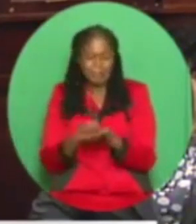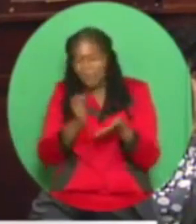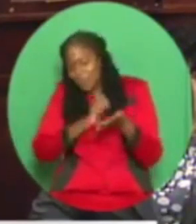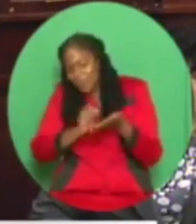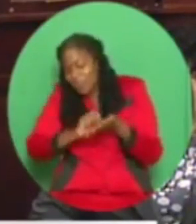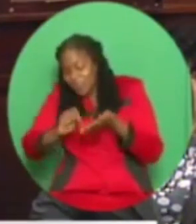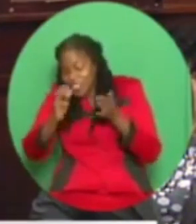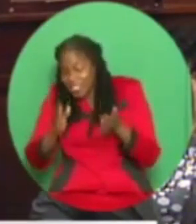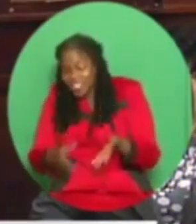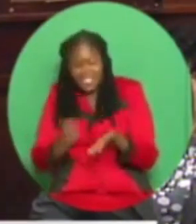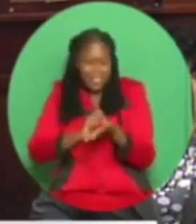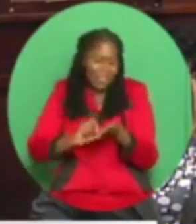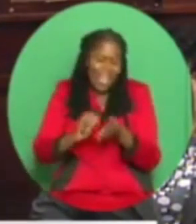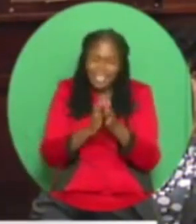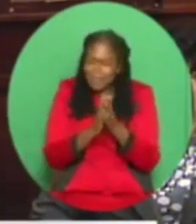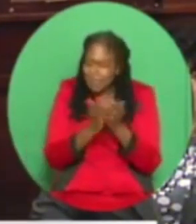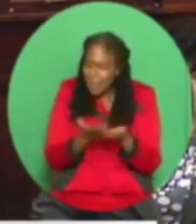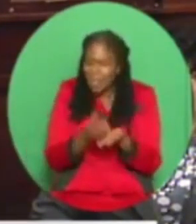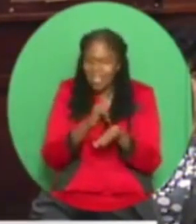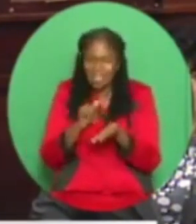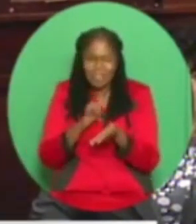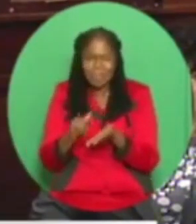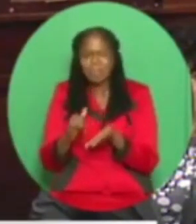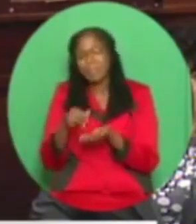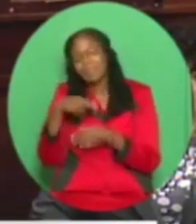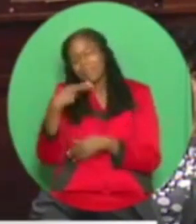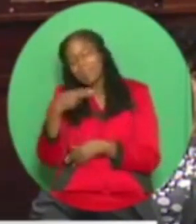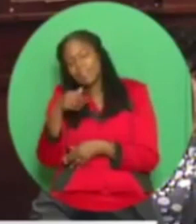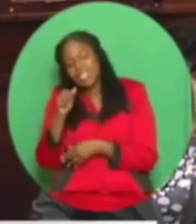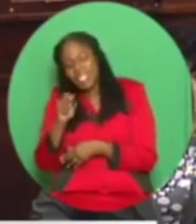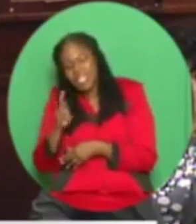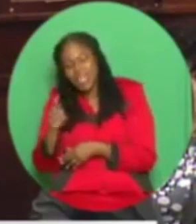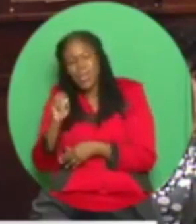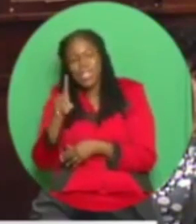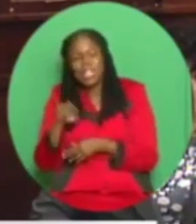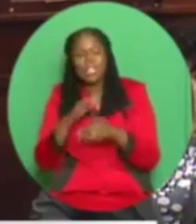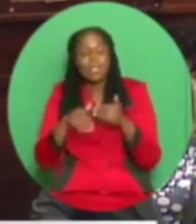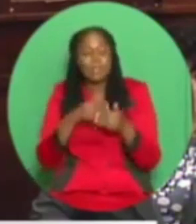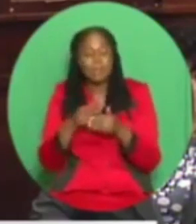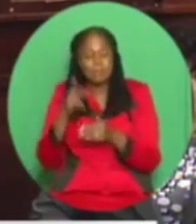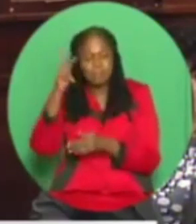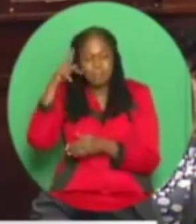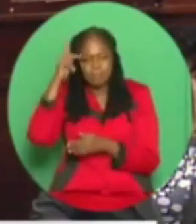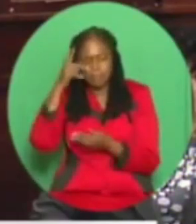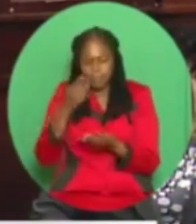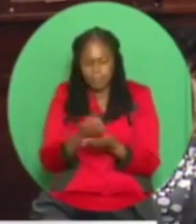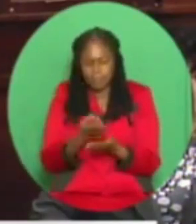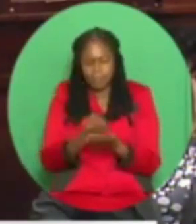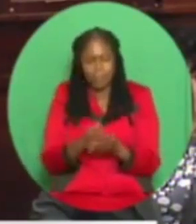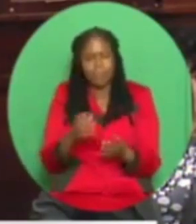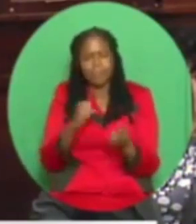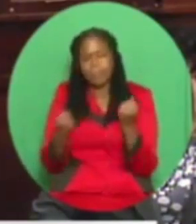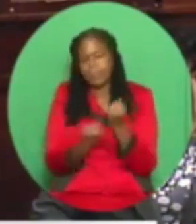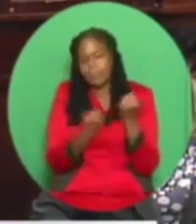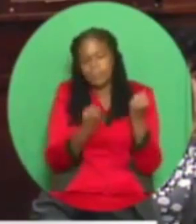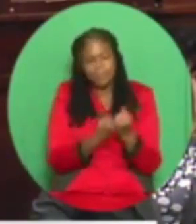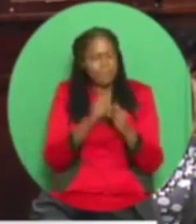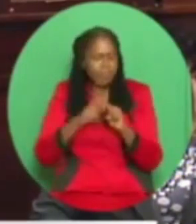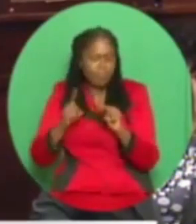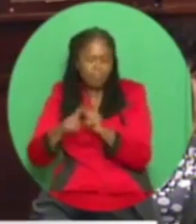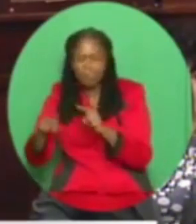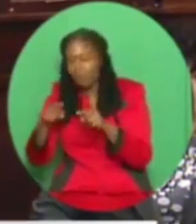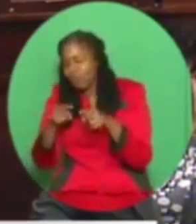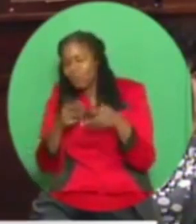books like Jeffrey Harrod and others on political economy and support progressive organizations in doing their international